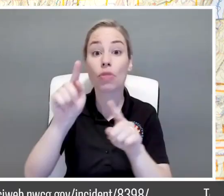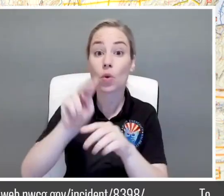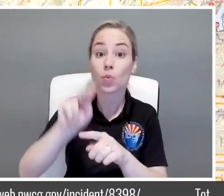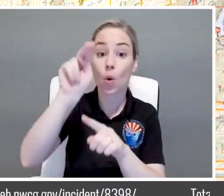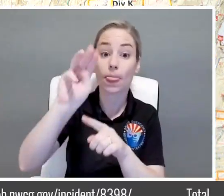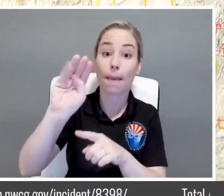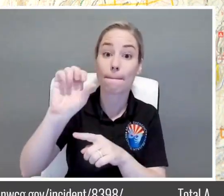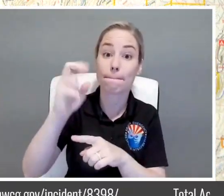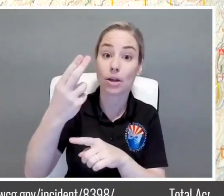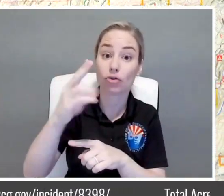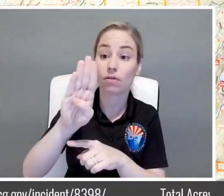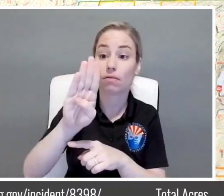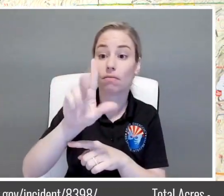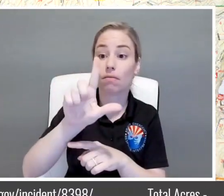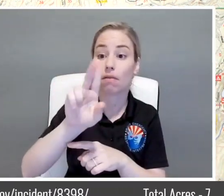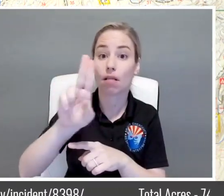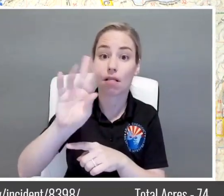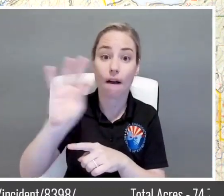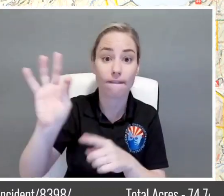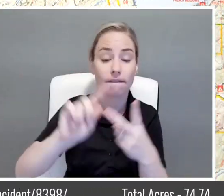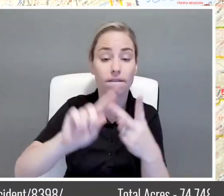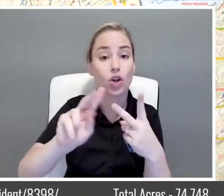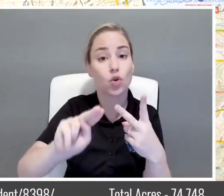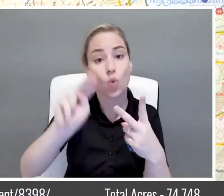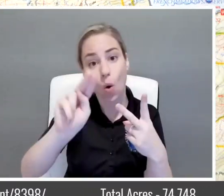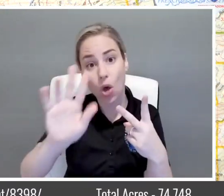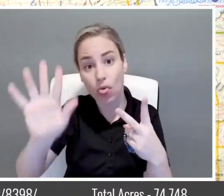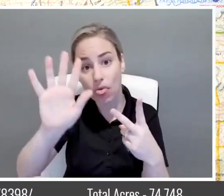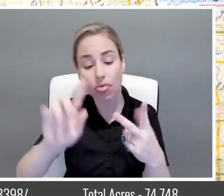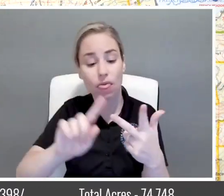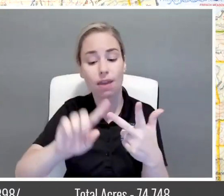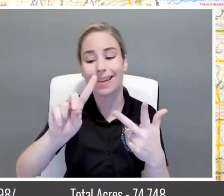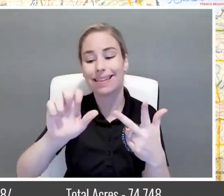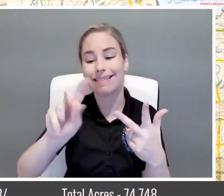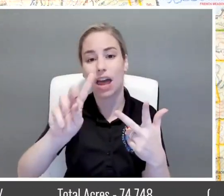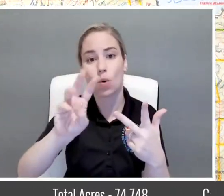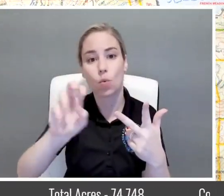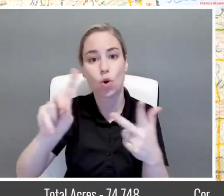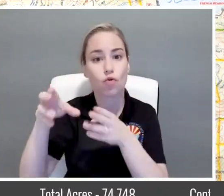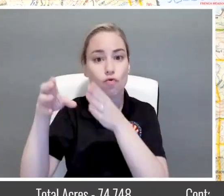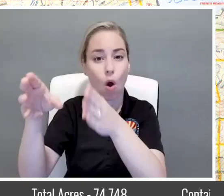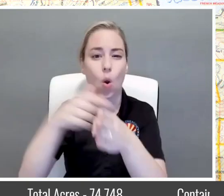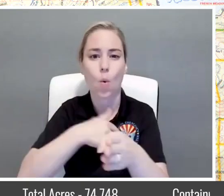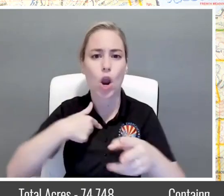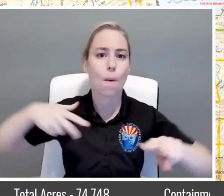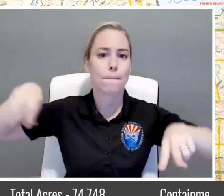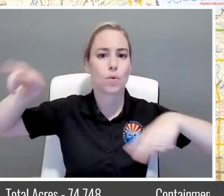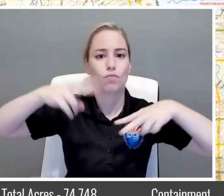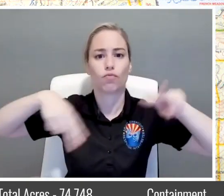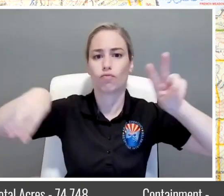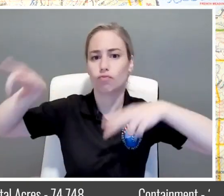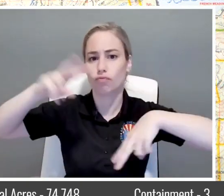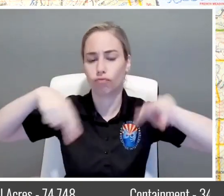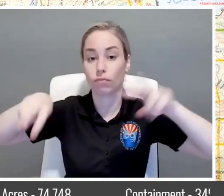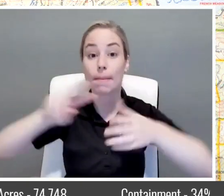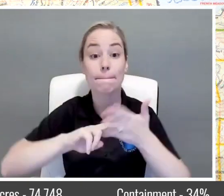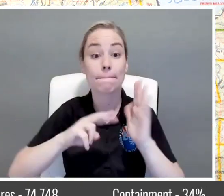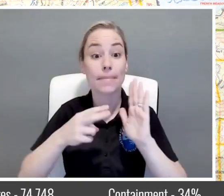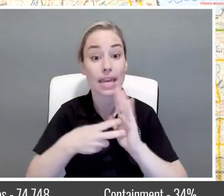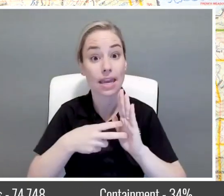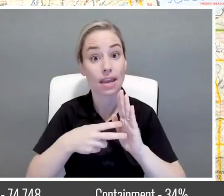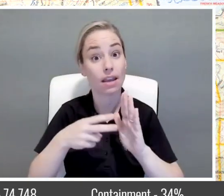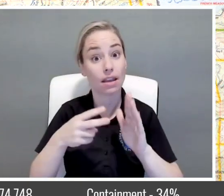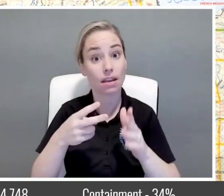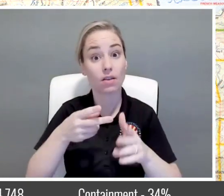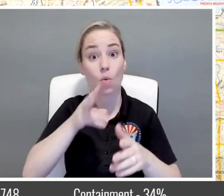the Forest Hill Divide Road to the north end to the Deadwood Road we're in patrol status up there meaning that the mop up has been for the most part